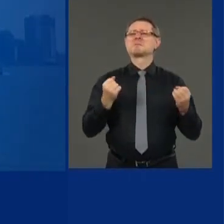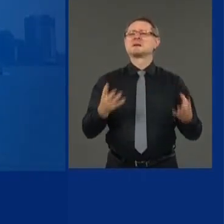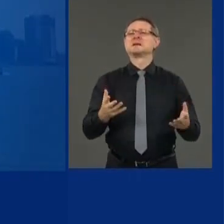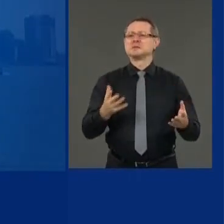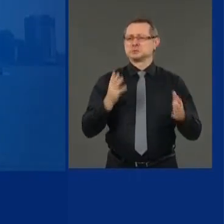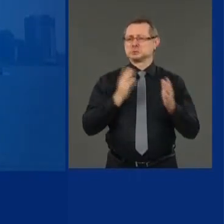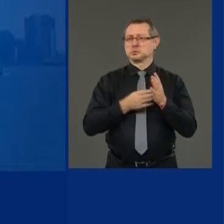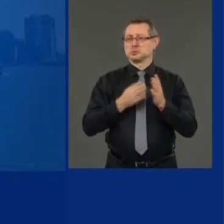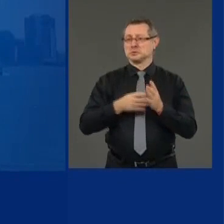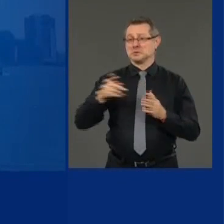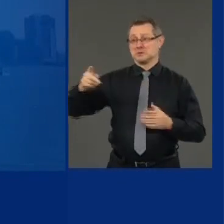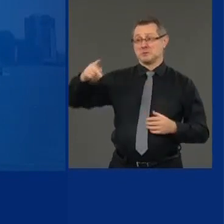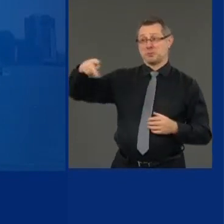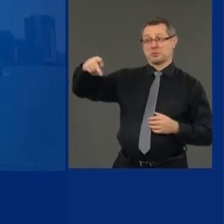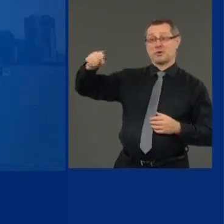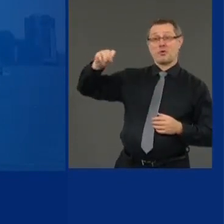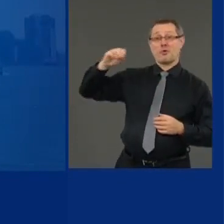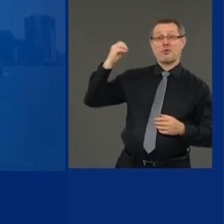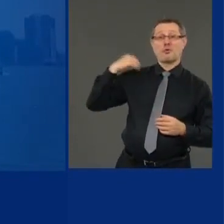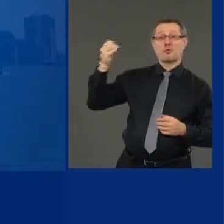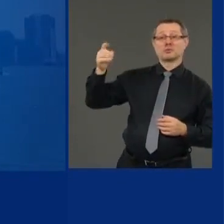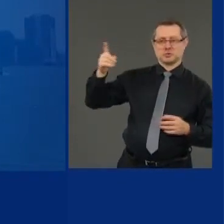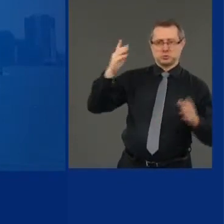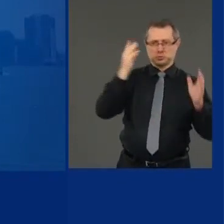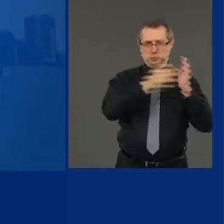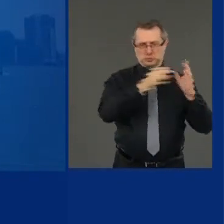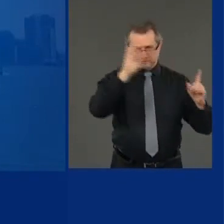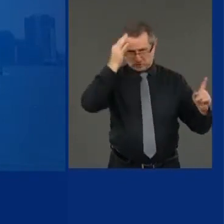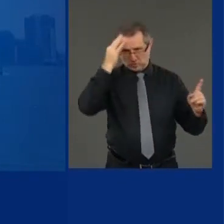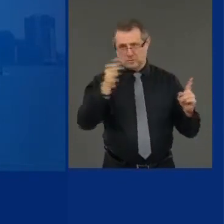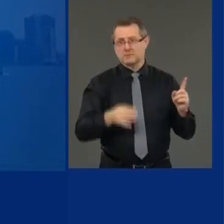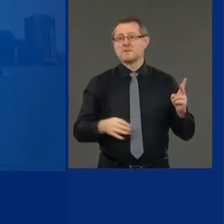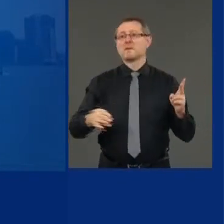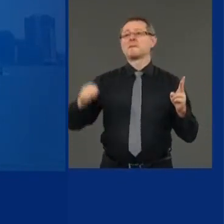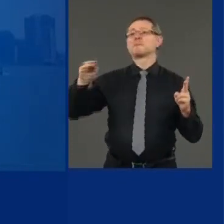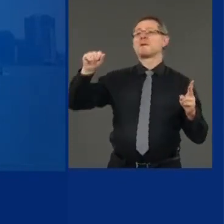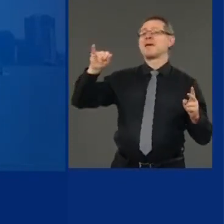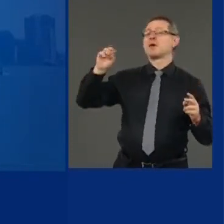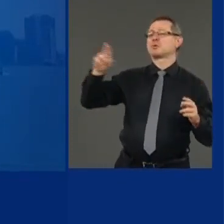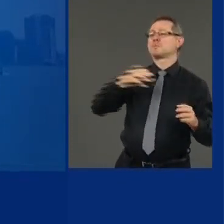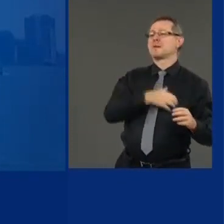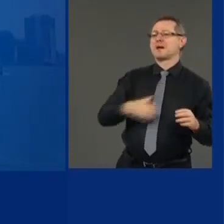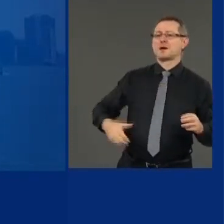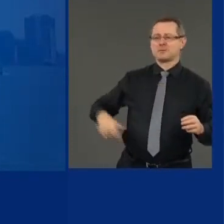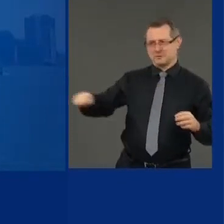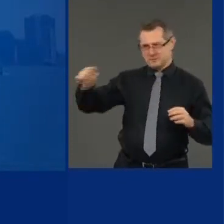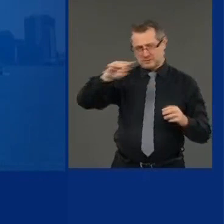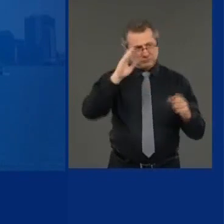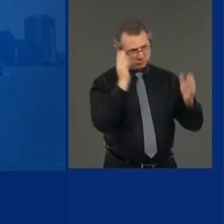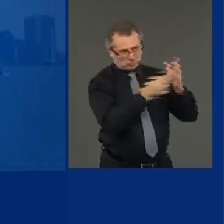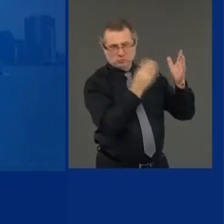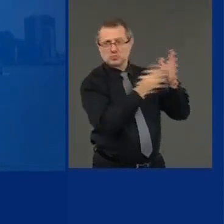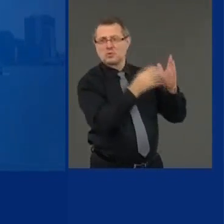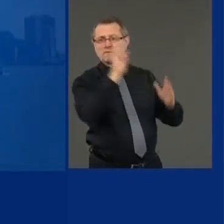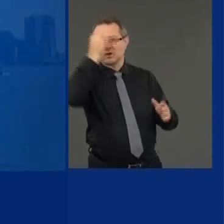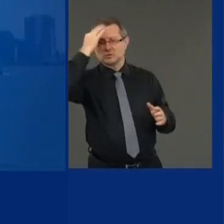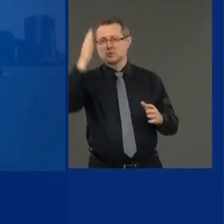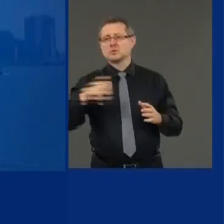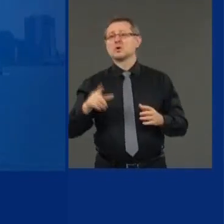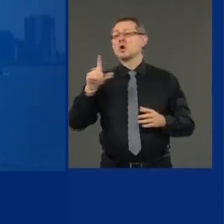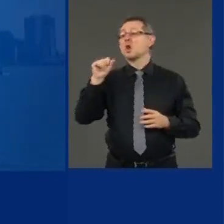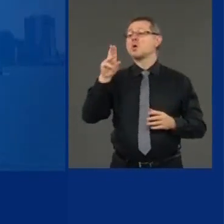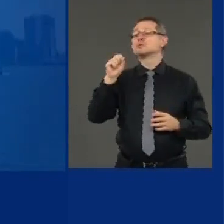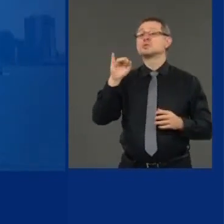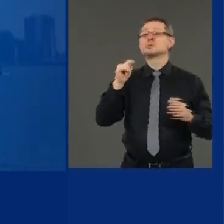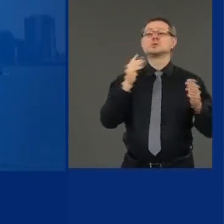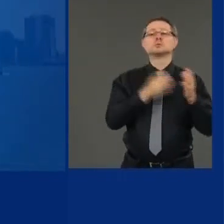the federal government. Uh, mayors have sued the federal government. The lawsuits take time. And,